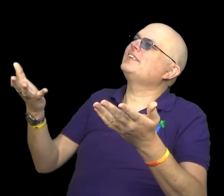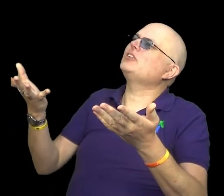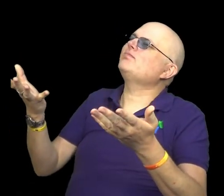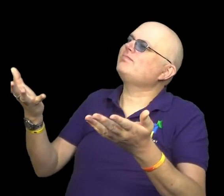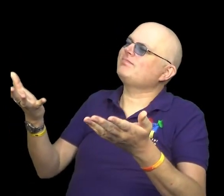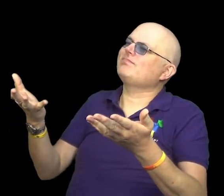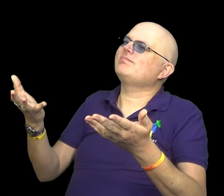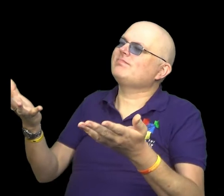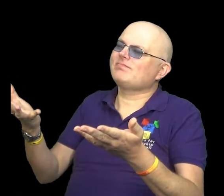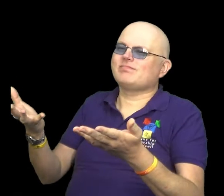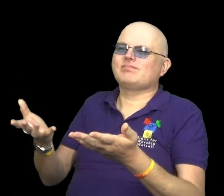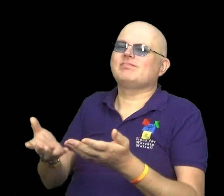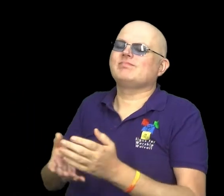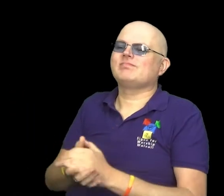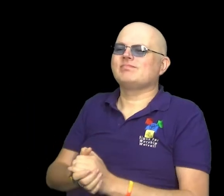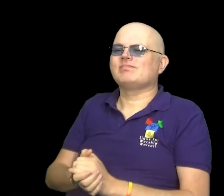with us.